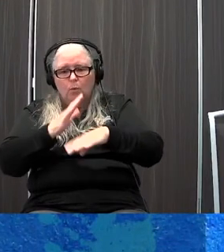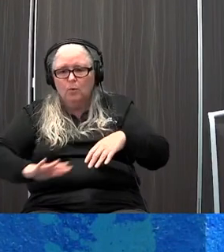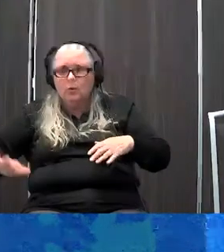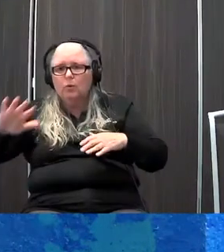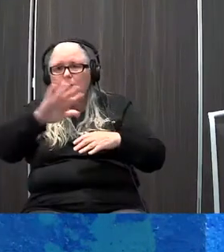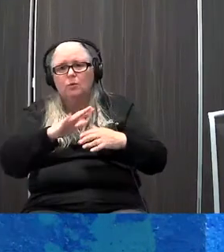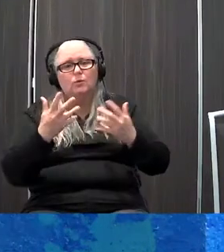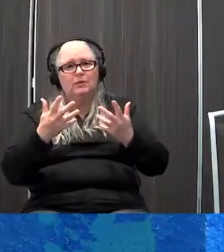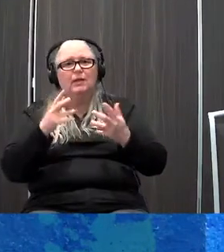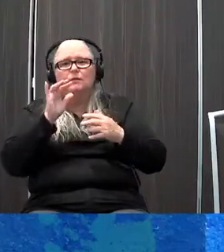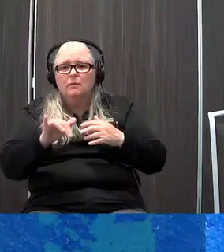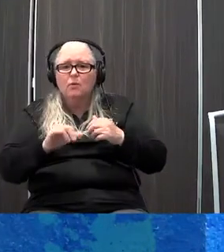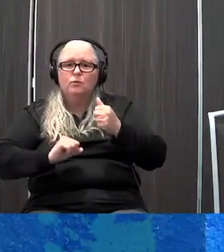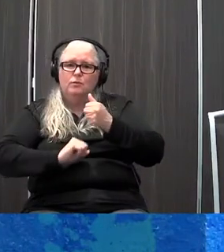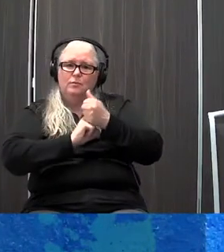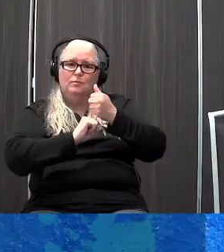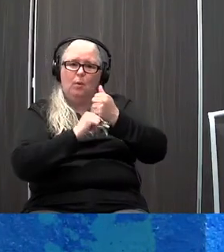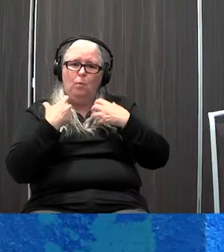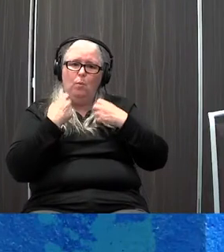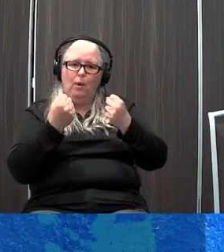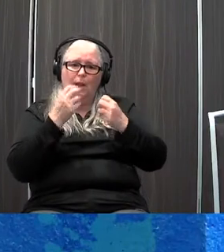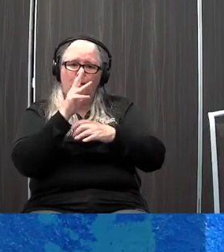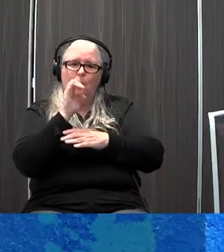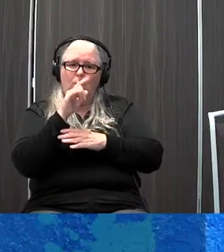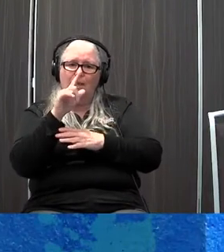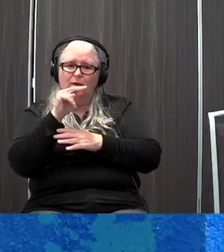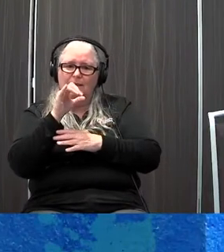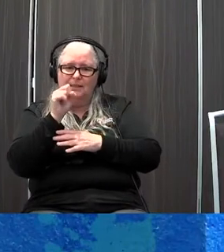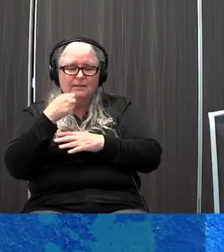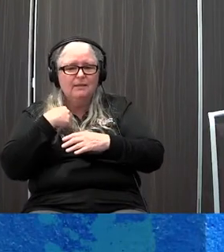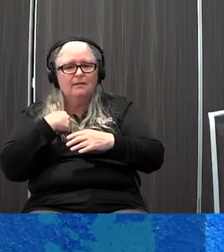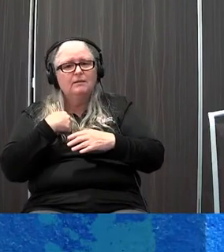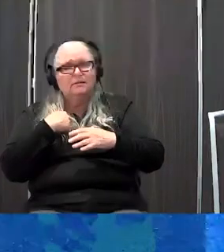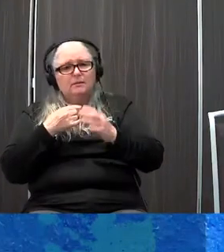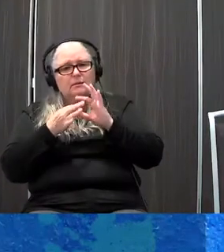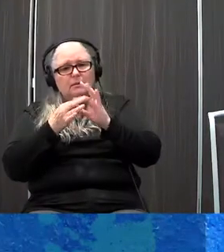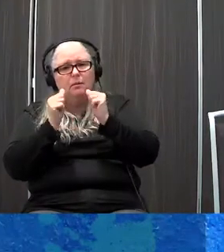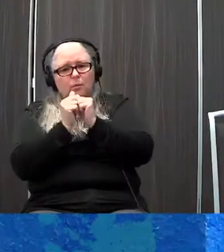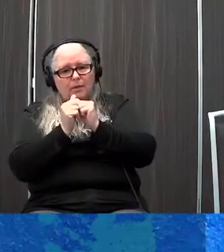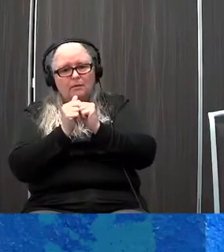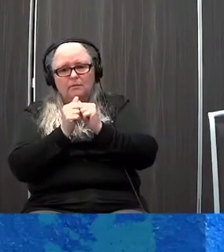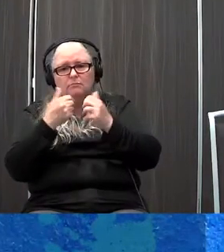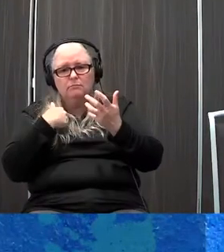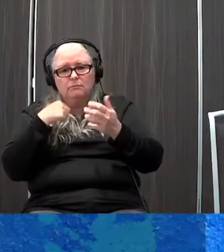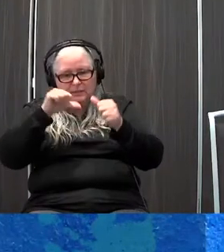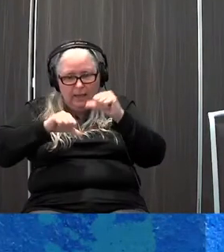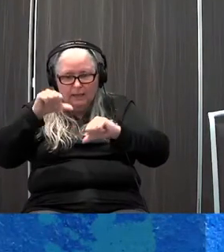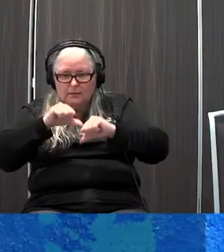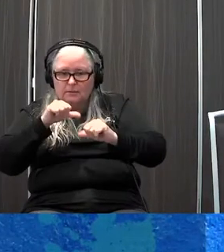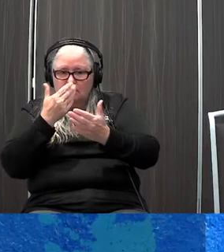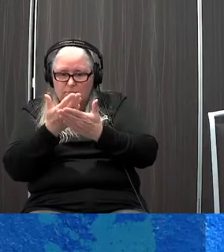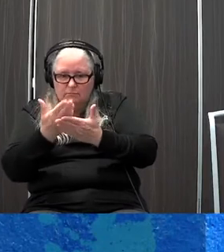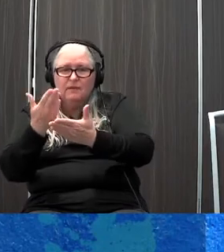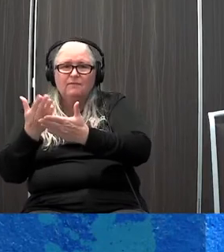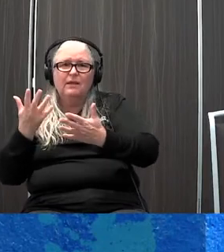that is. These are the foundations of wellness, and they're based in hard science. We're going to focus a little bit more on the managing stress and kind of my body